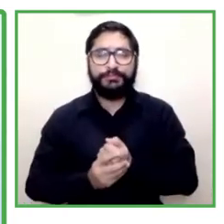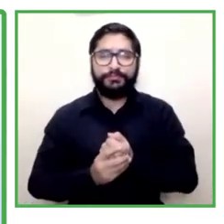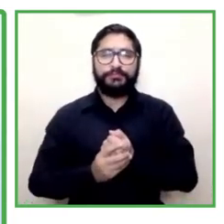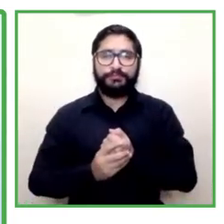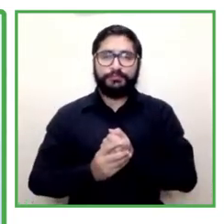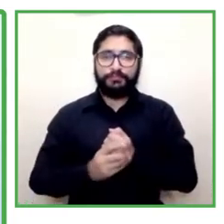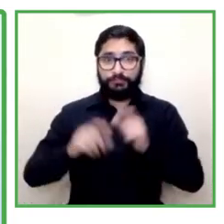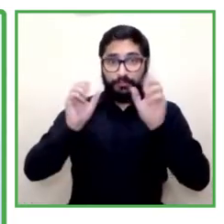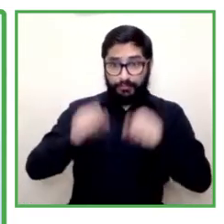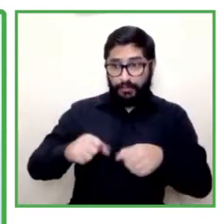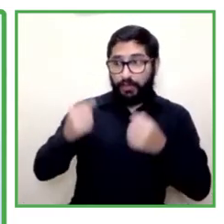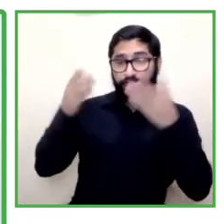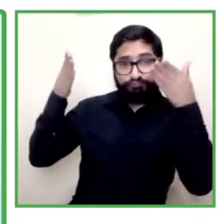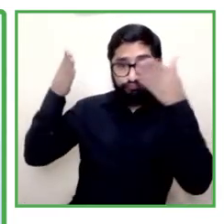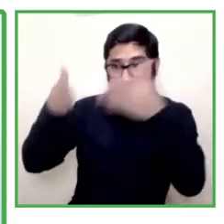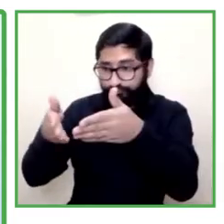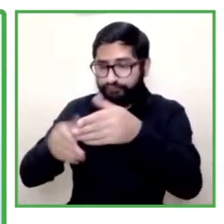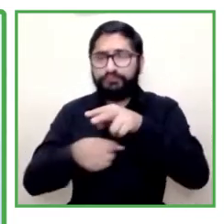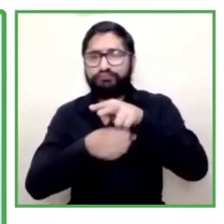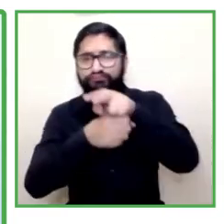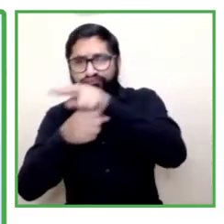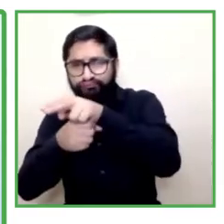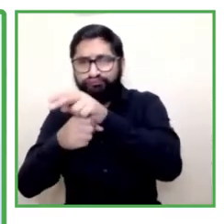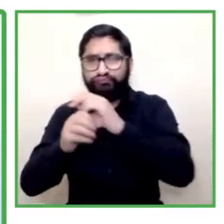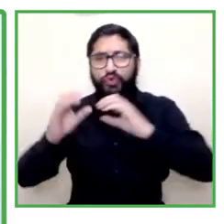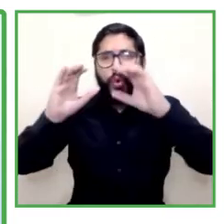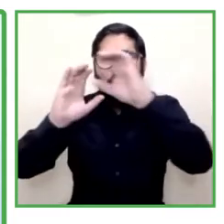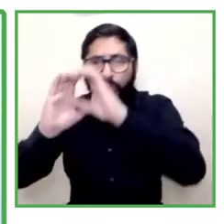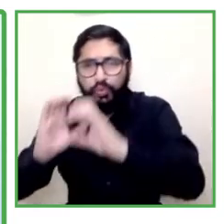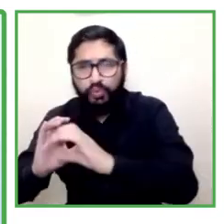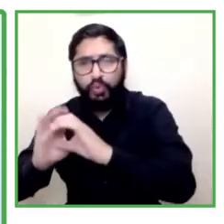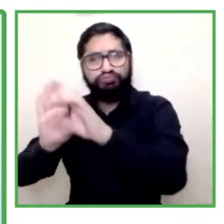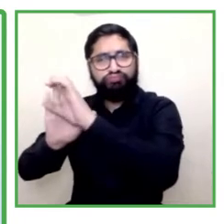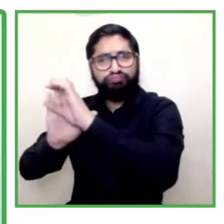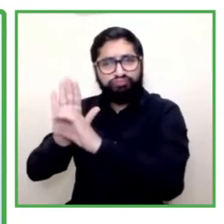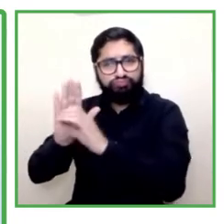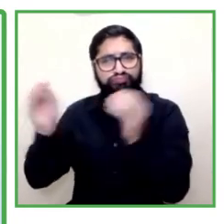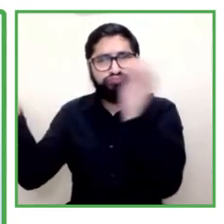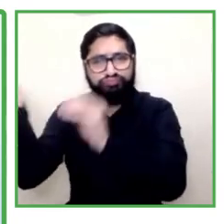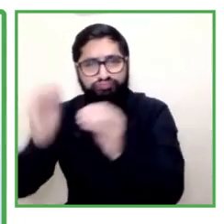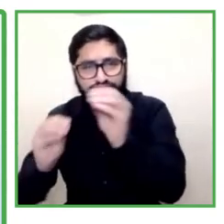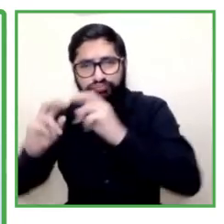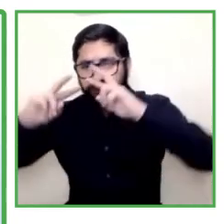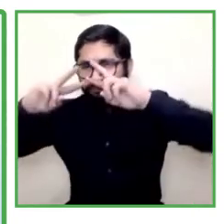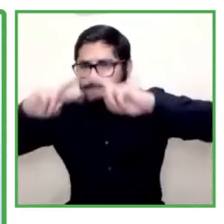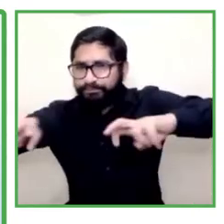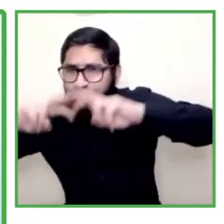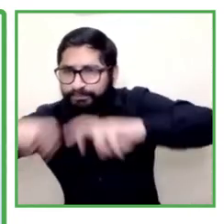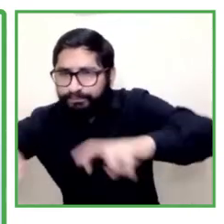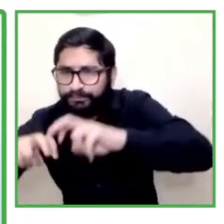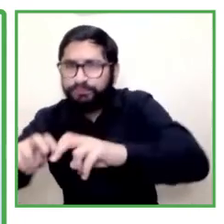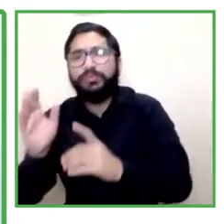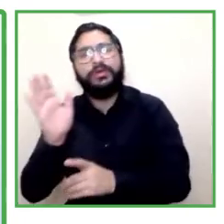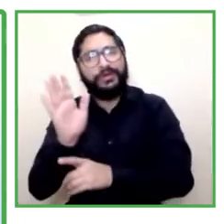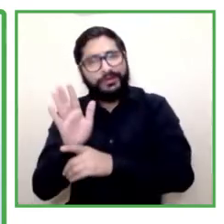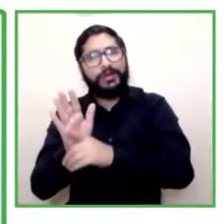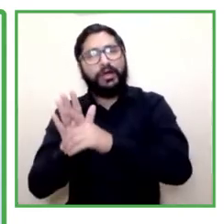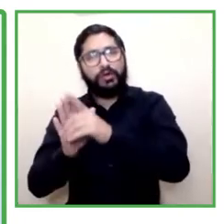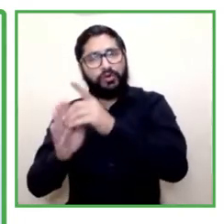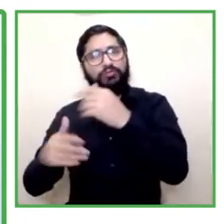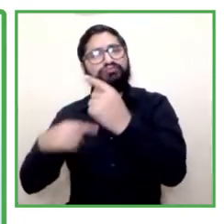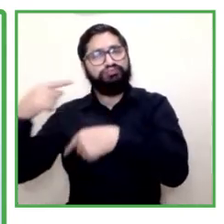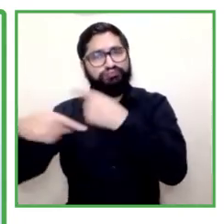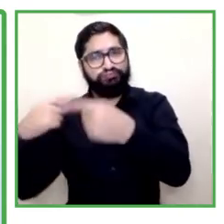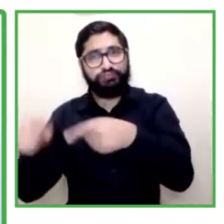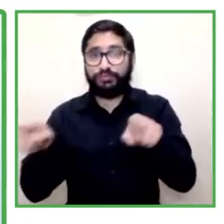jobs for the future with social media administration and courses on data management in the metropolitan region and also in via via